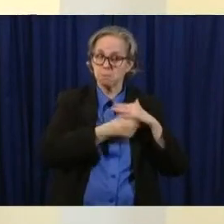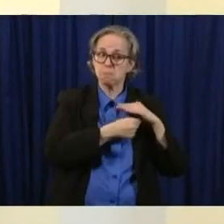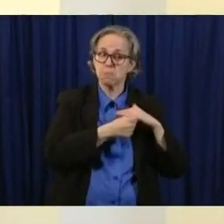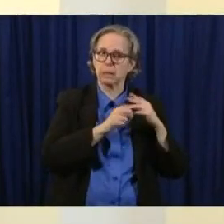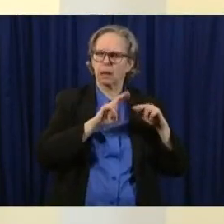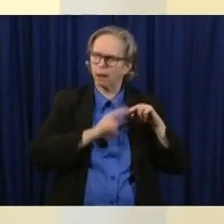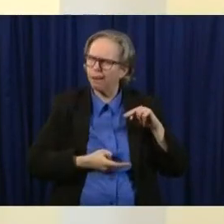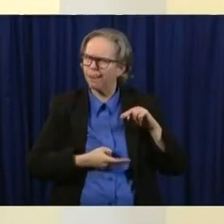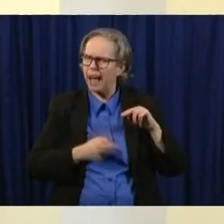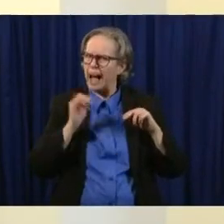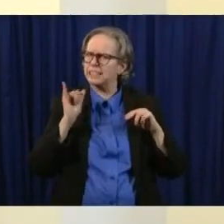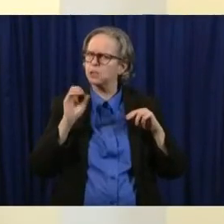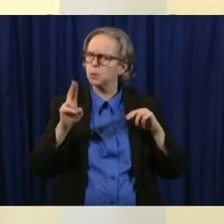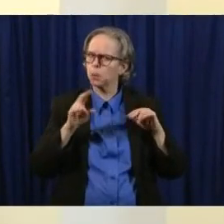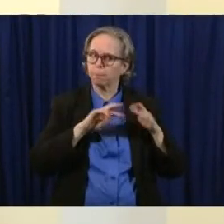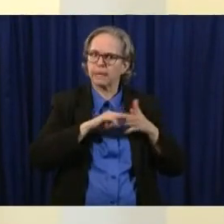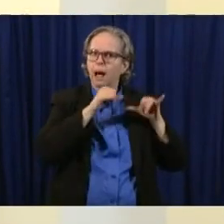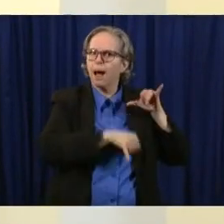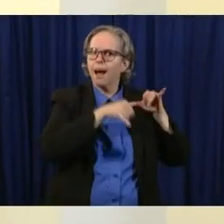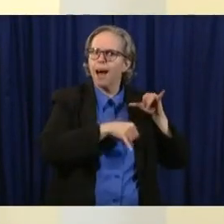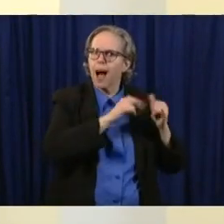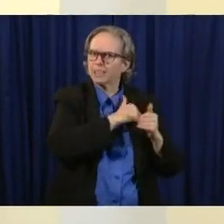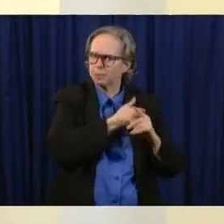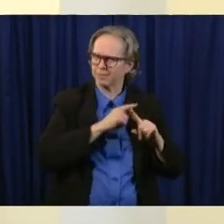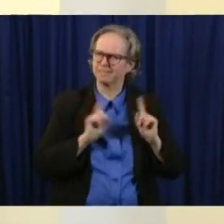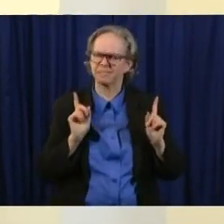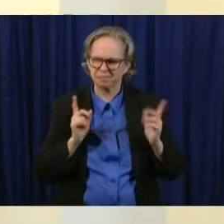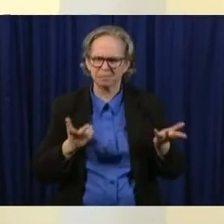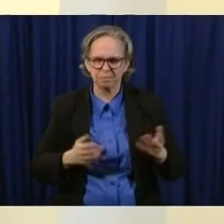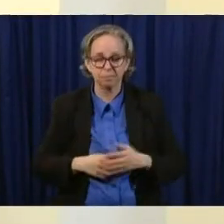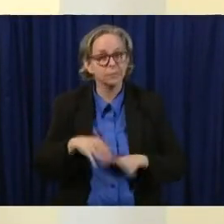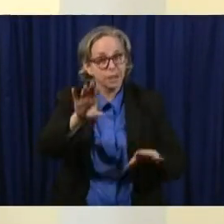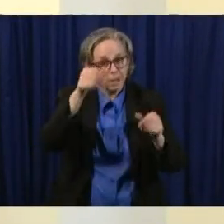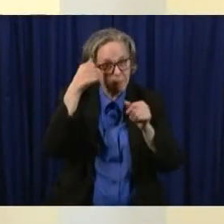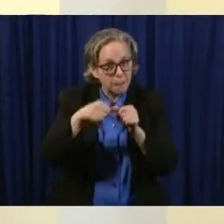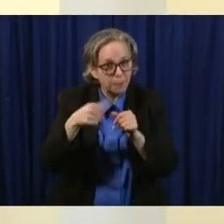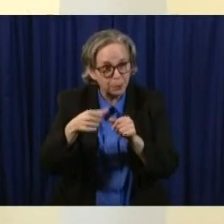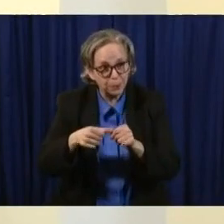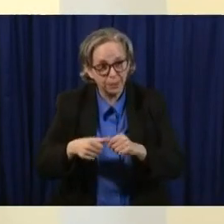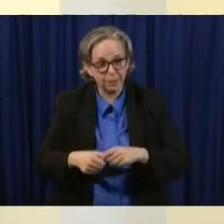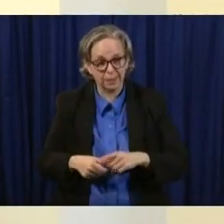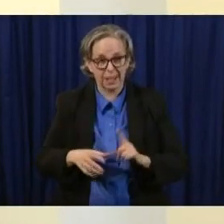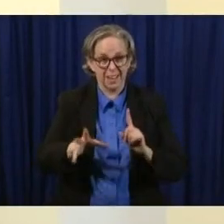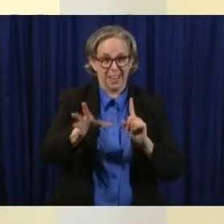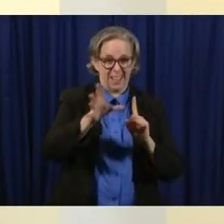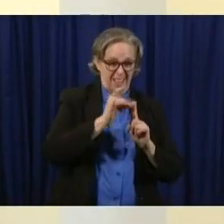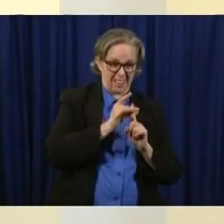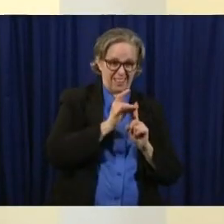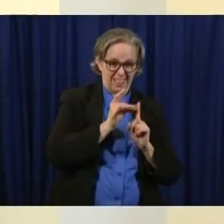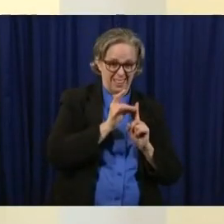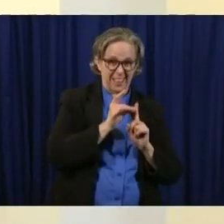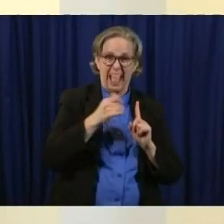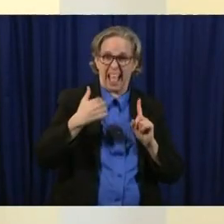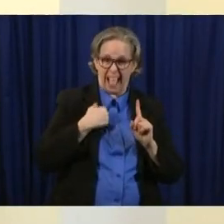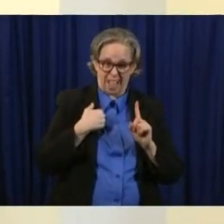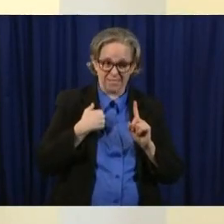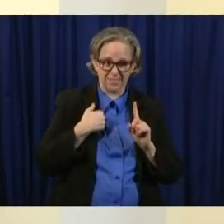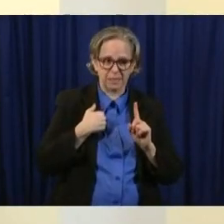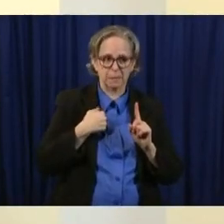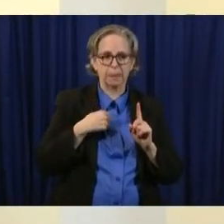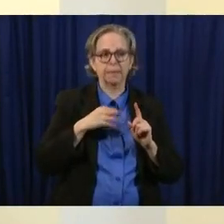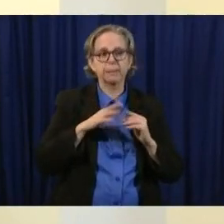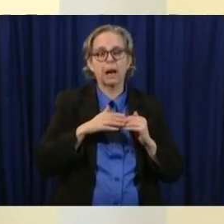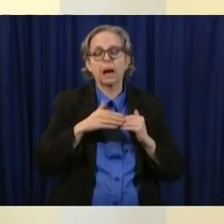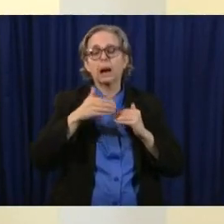and remember once again that getting the disease starts within the next two weeks you might need to go to the hospital